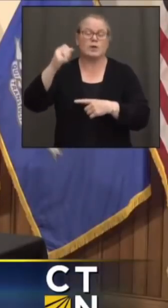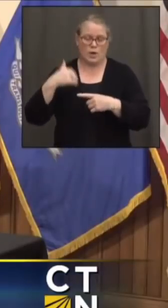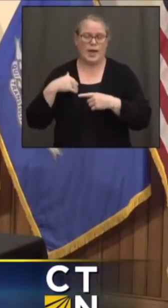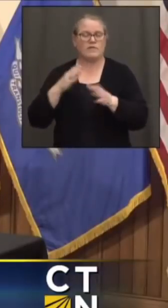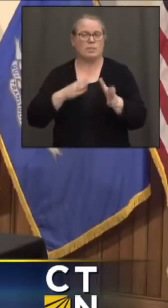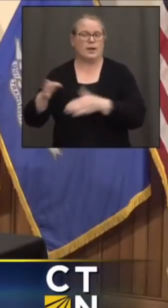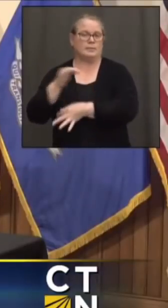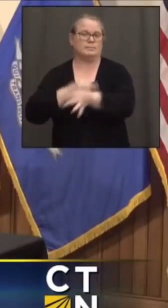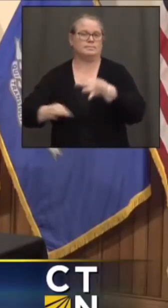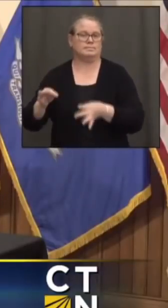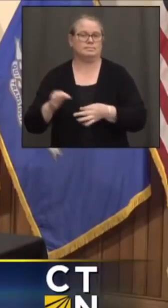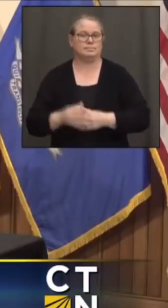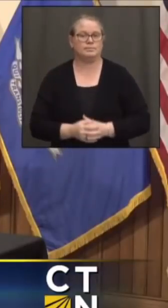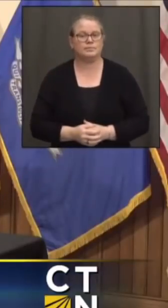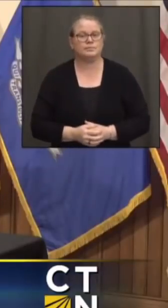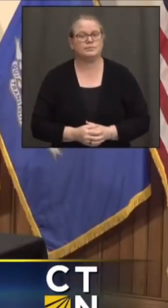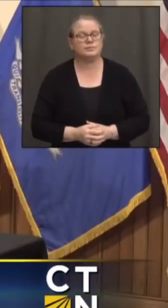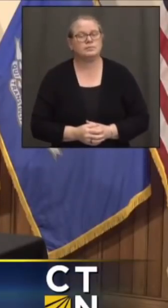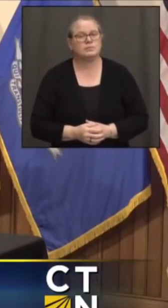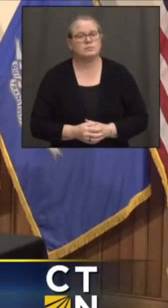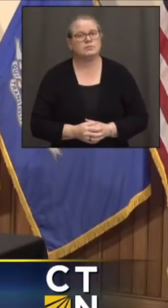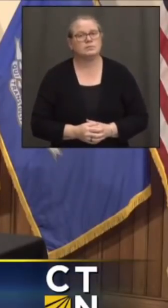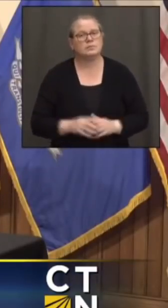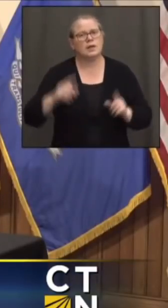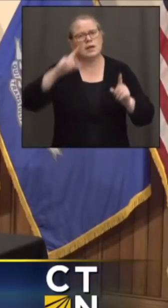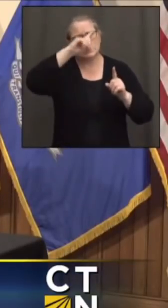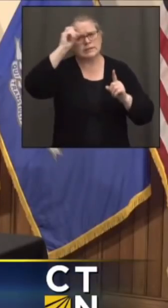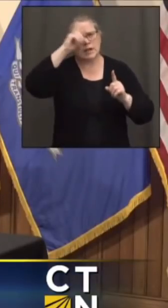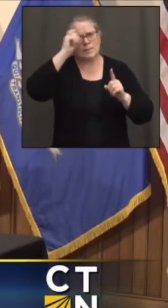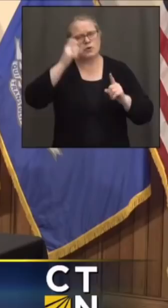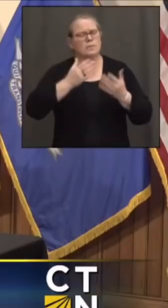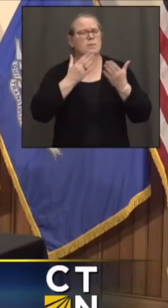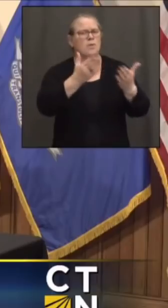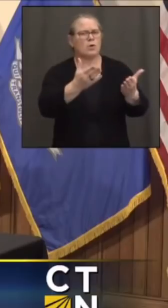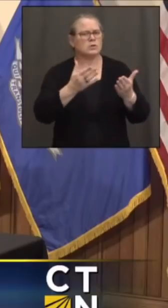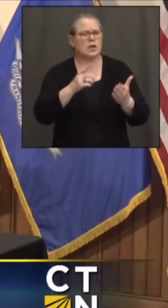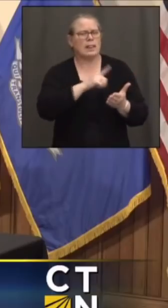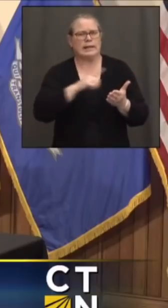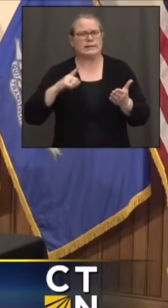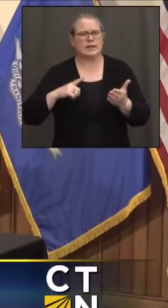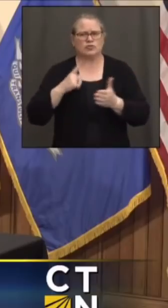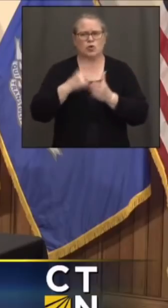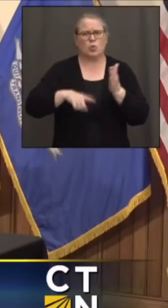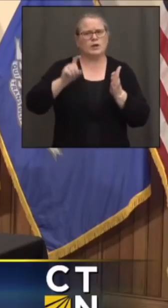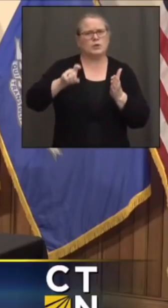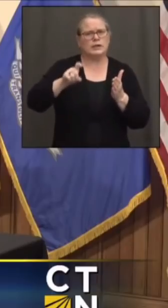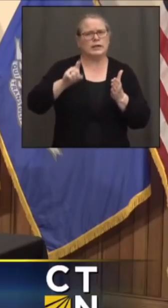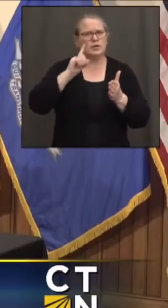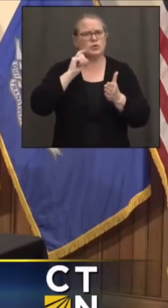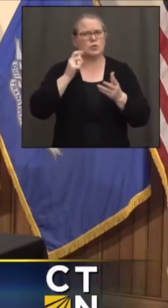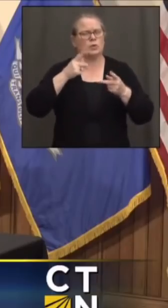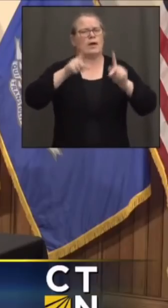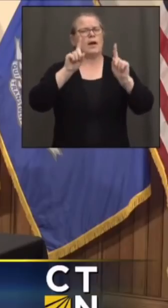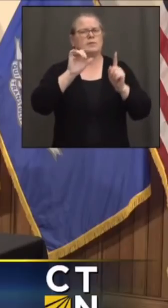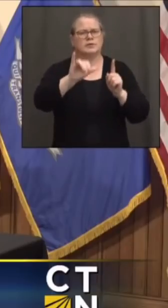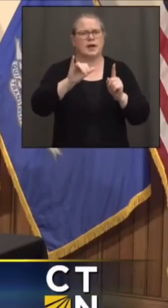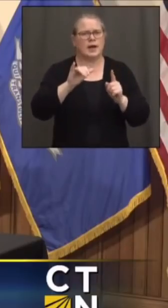to the summer proposals. What do you need from the legislature to accomplish that, and what kind of signals have you gotten from them on the plan?